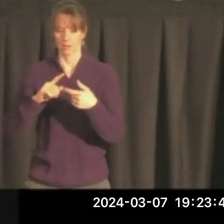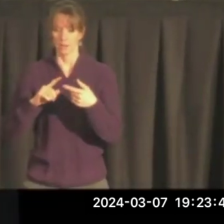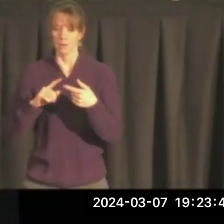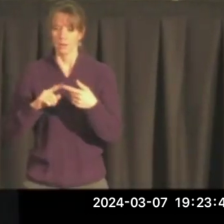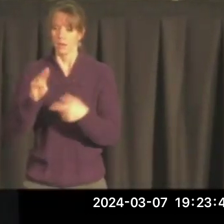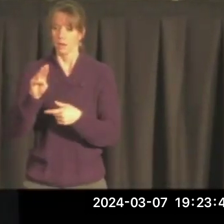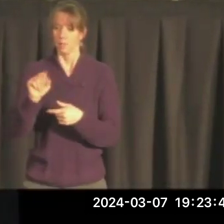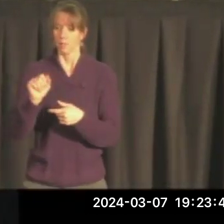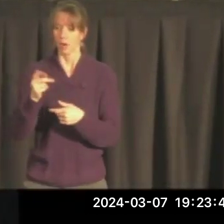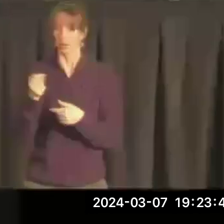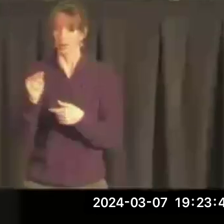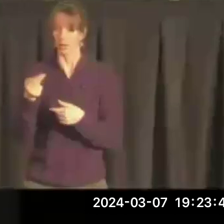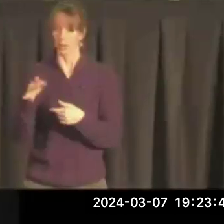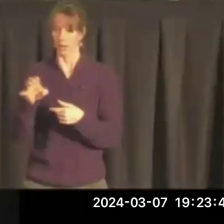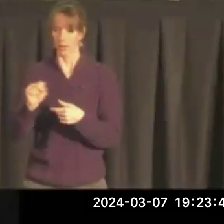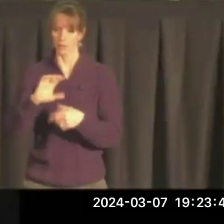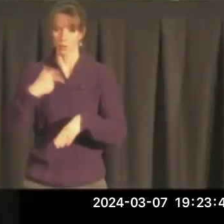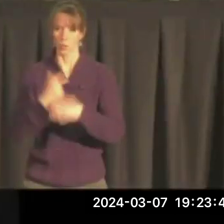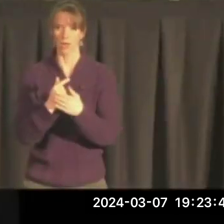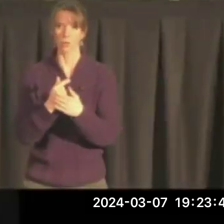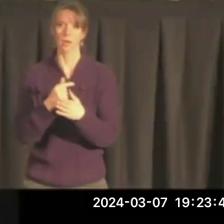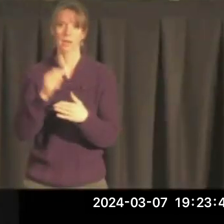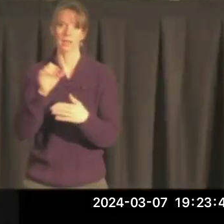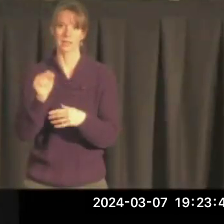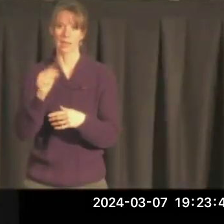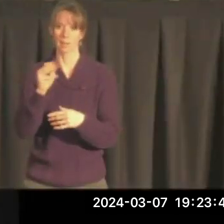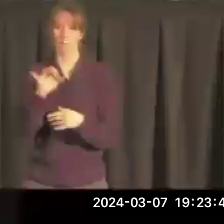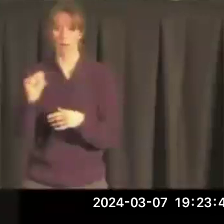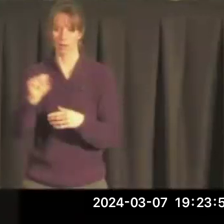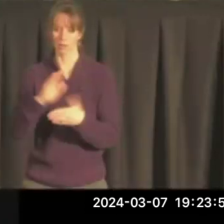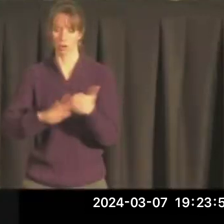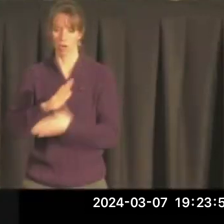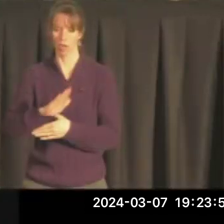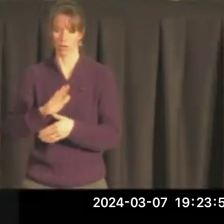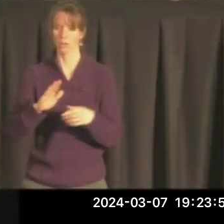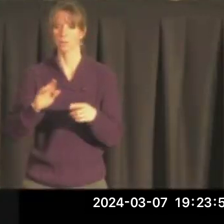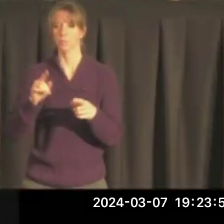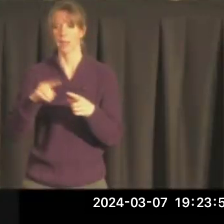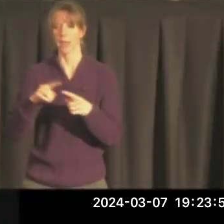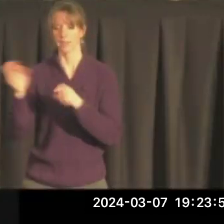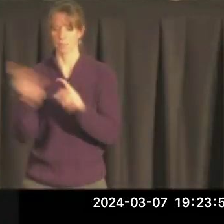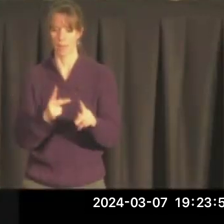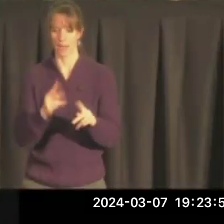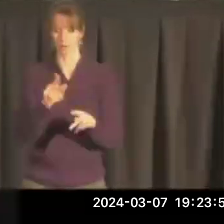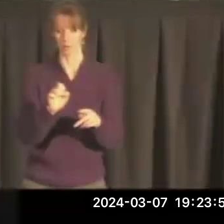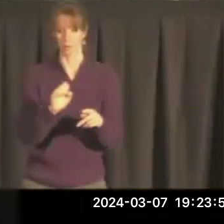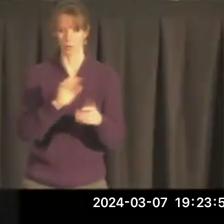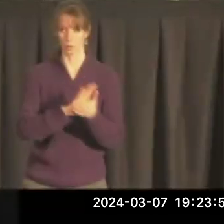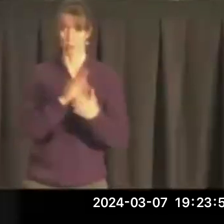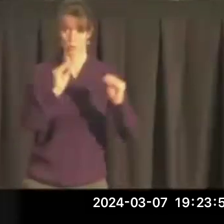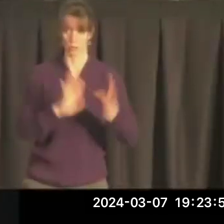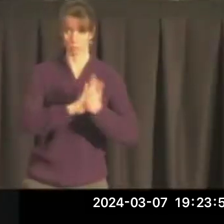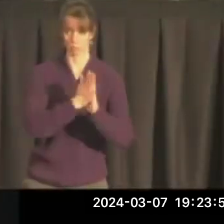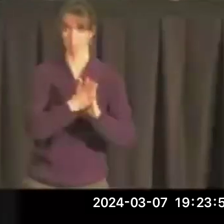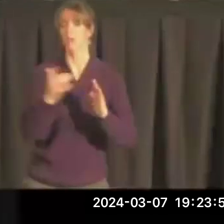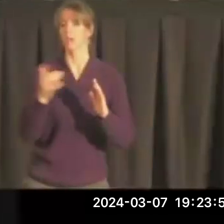Maureen Hayes graduated from St. Mary's College in Indiana before returning to Butte to work as a school teacher. From that time